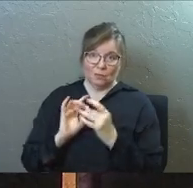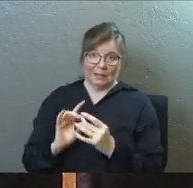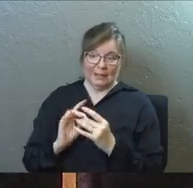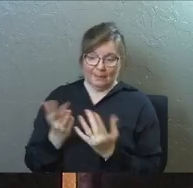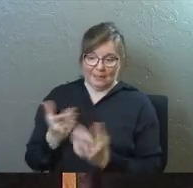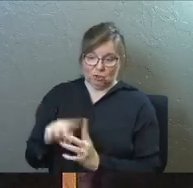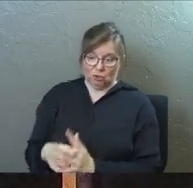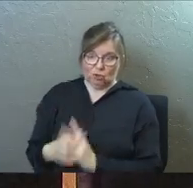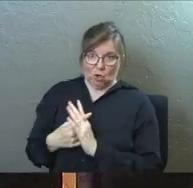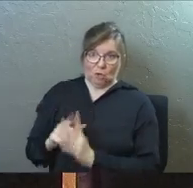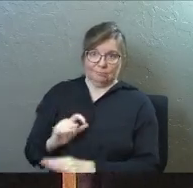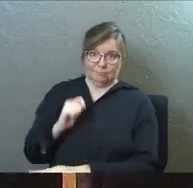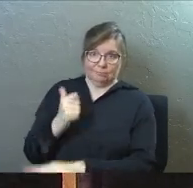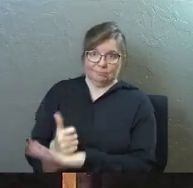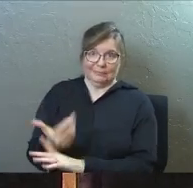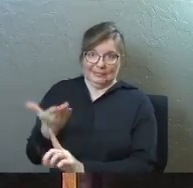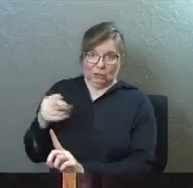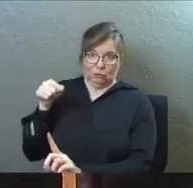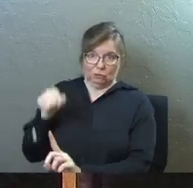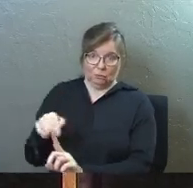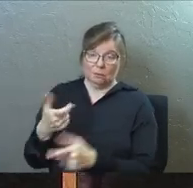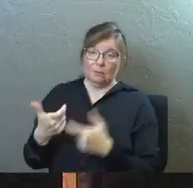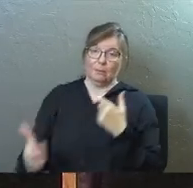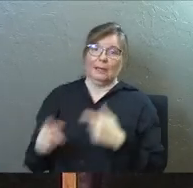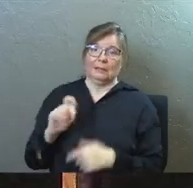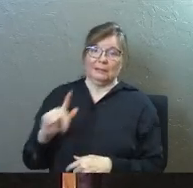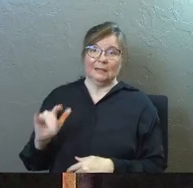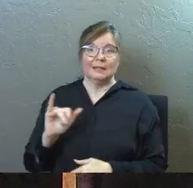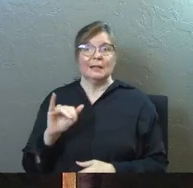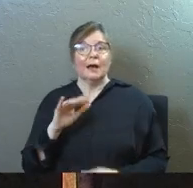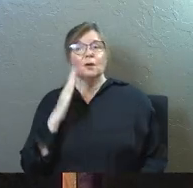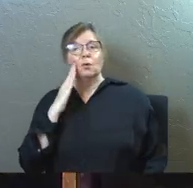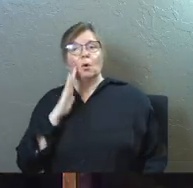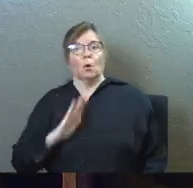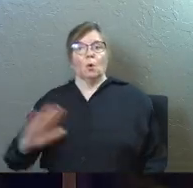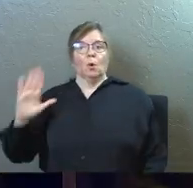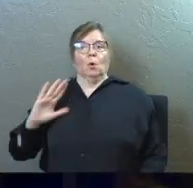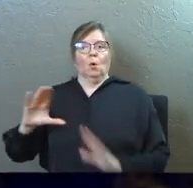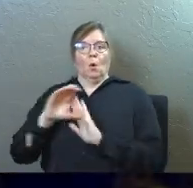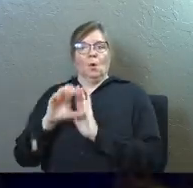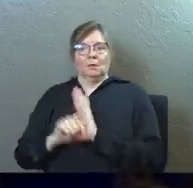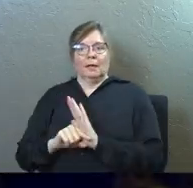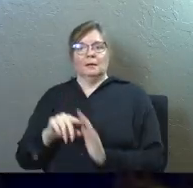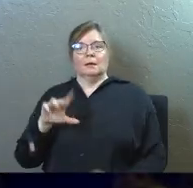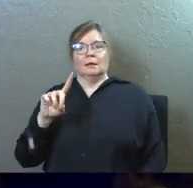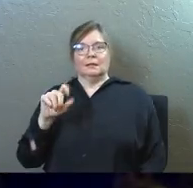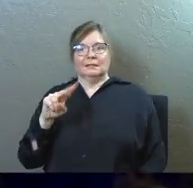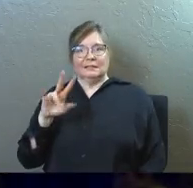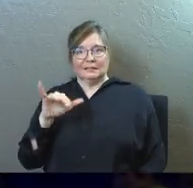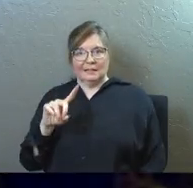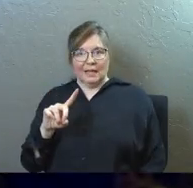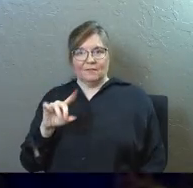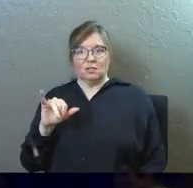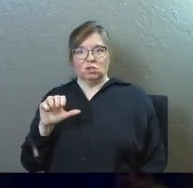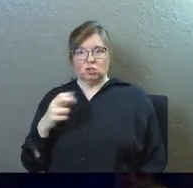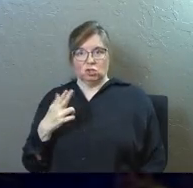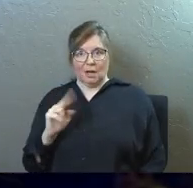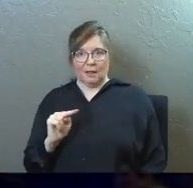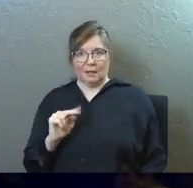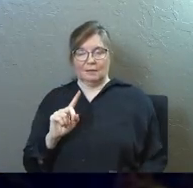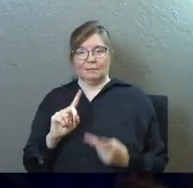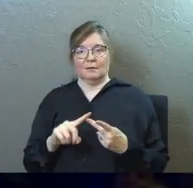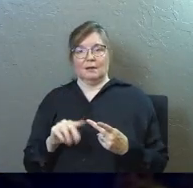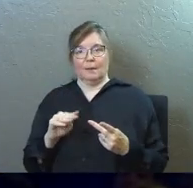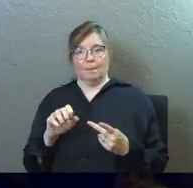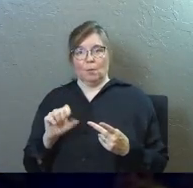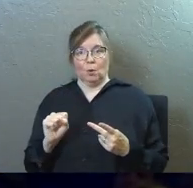right here, it's a big deal, it's like David and Jonathan, and Moses and Aaron, and Batman and Robin, and Sam and Frodo,